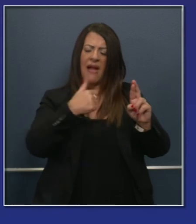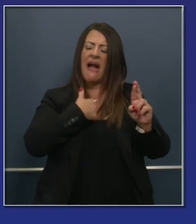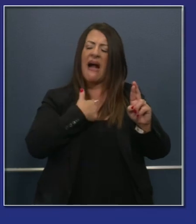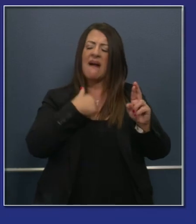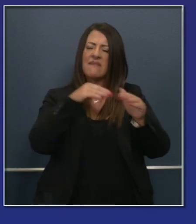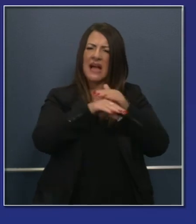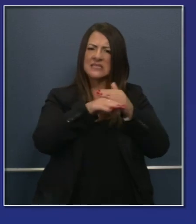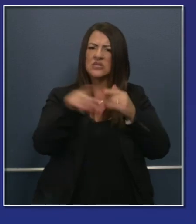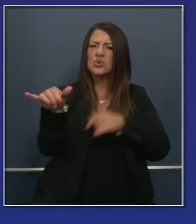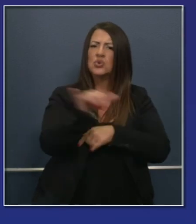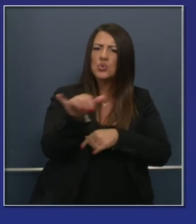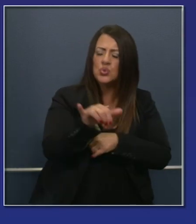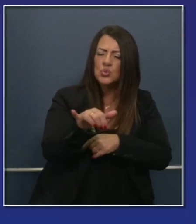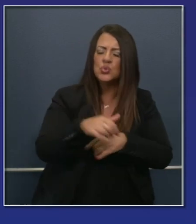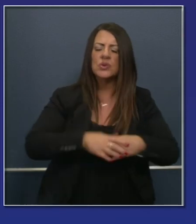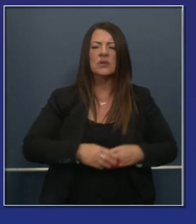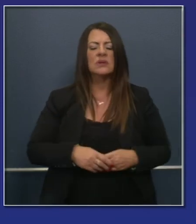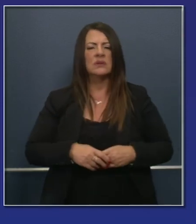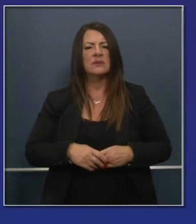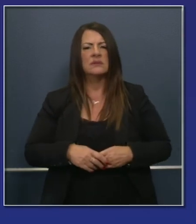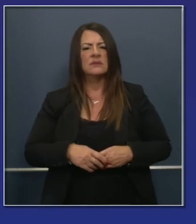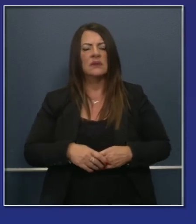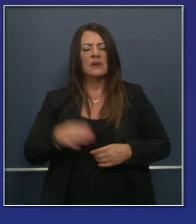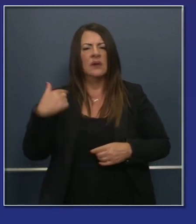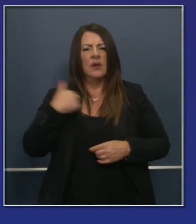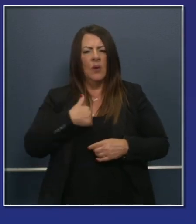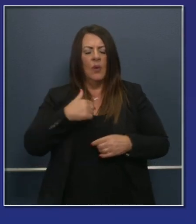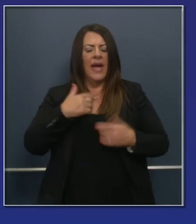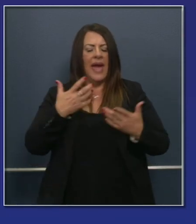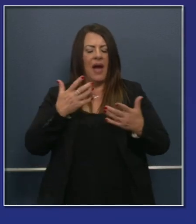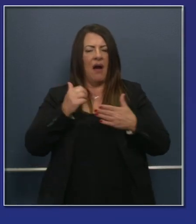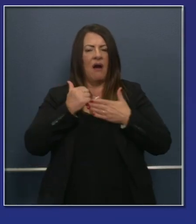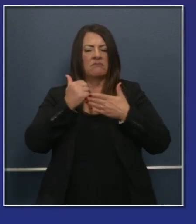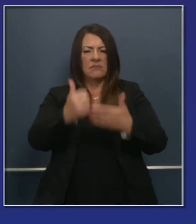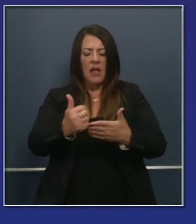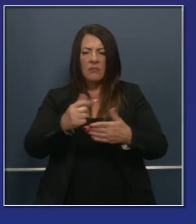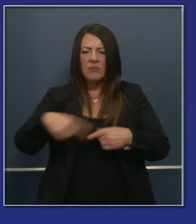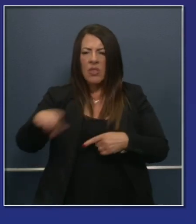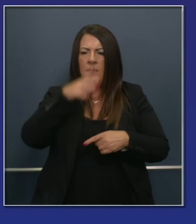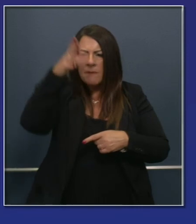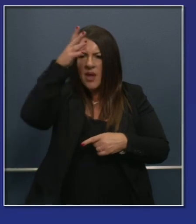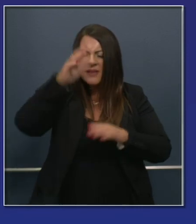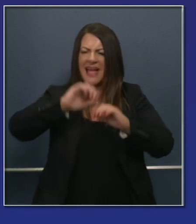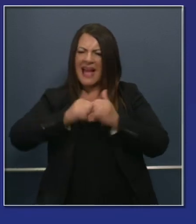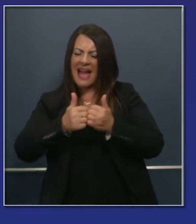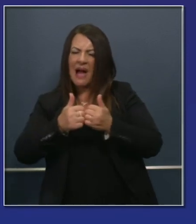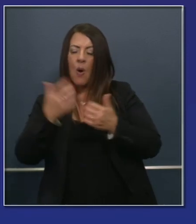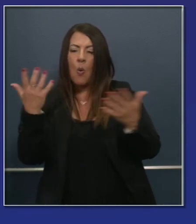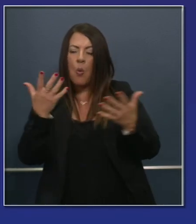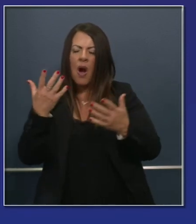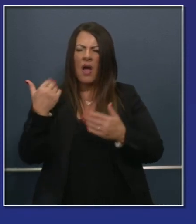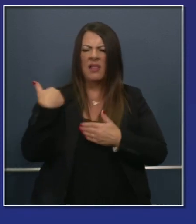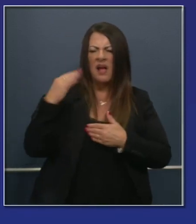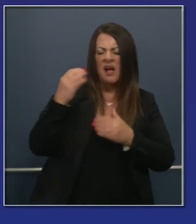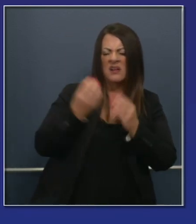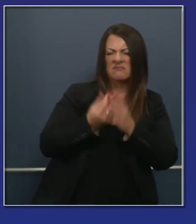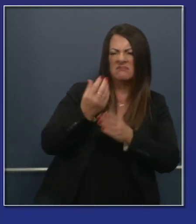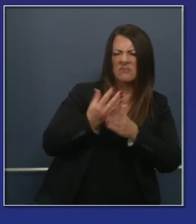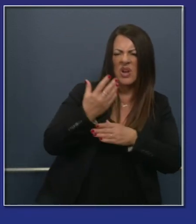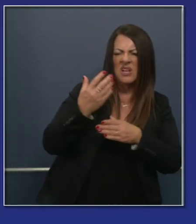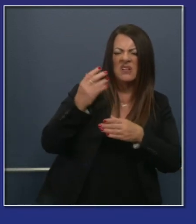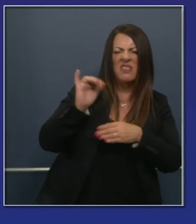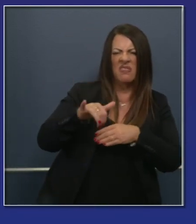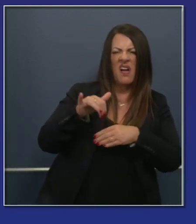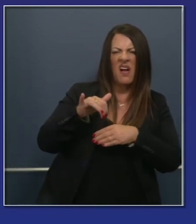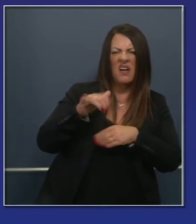San Diego and Elk Hills help focus groups with parents to learn about what worked and what did not work last spring, what families need.